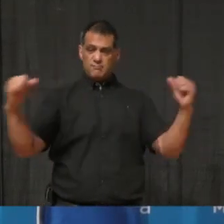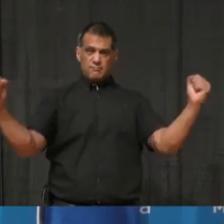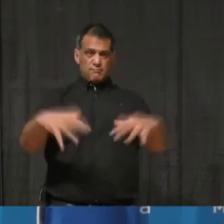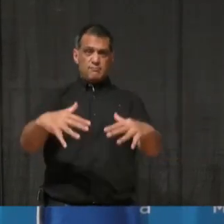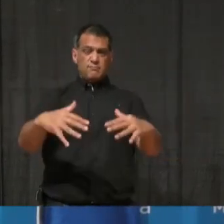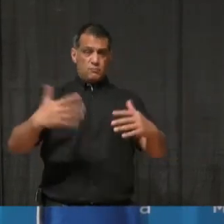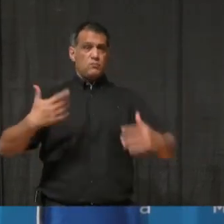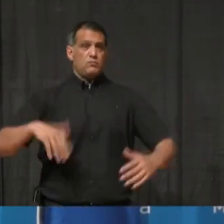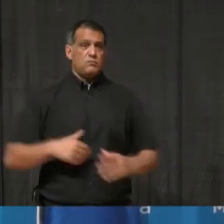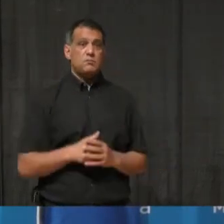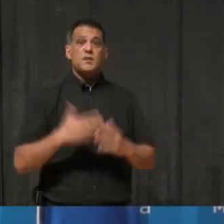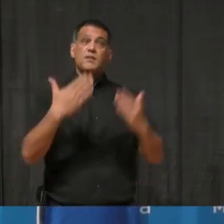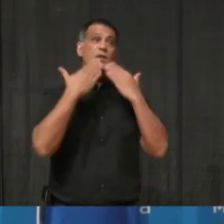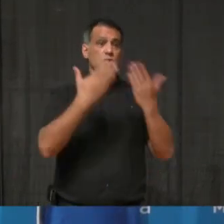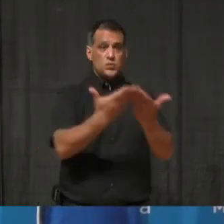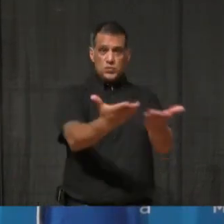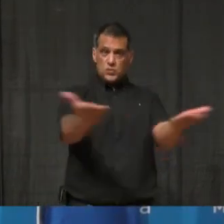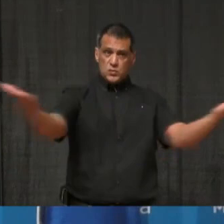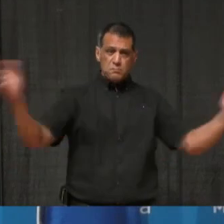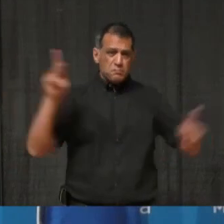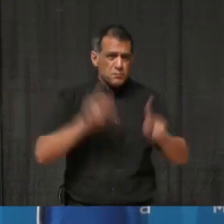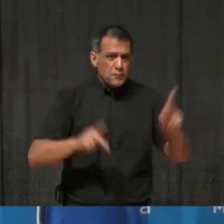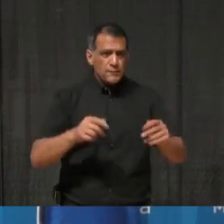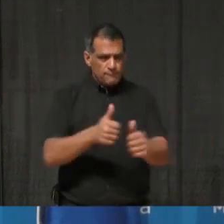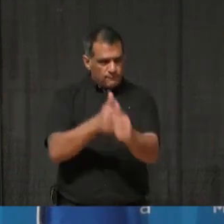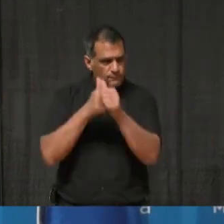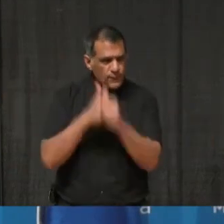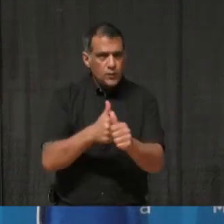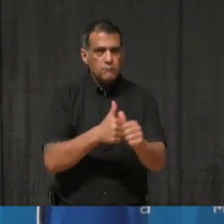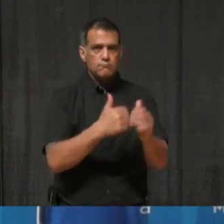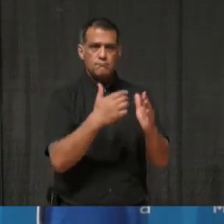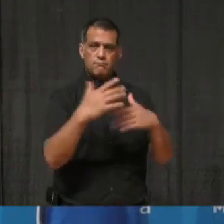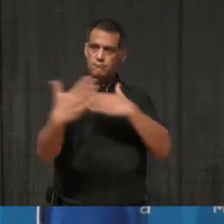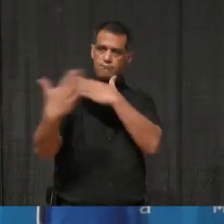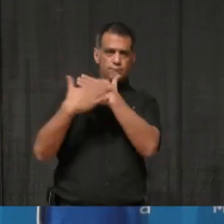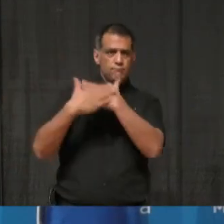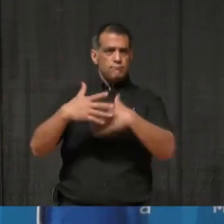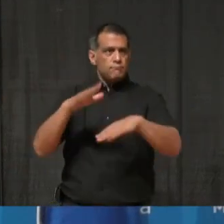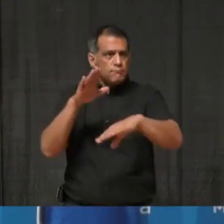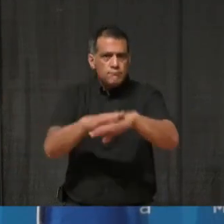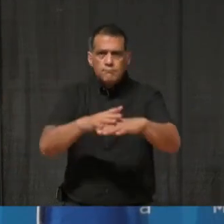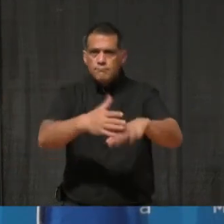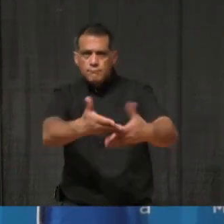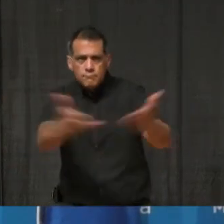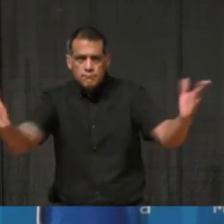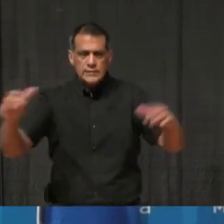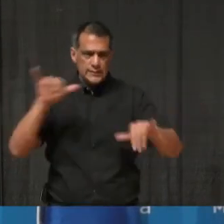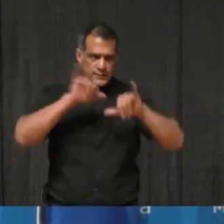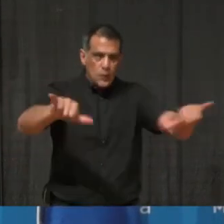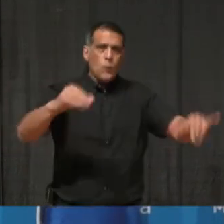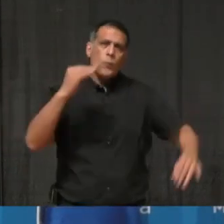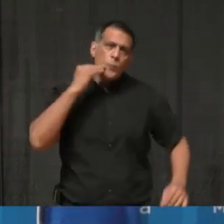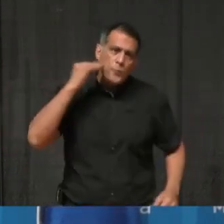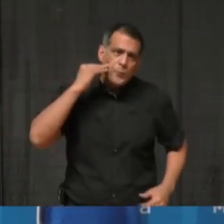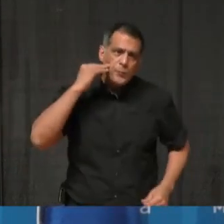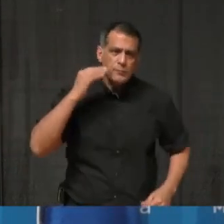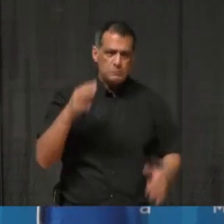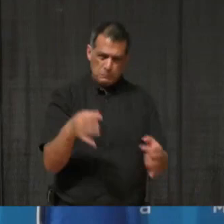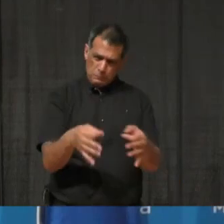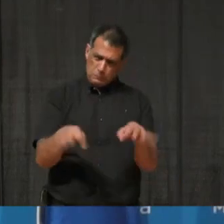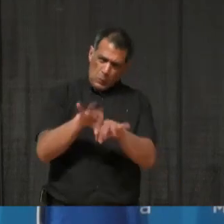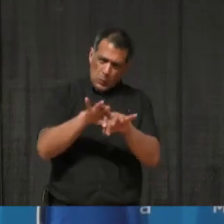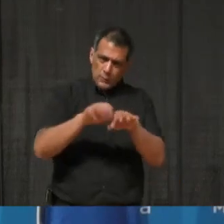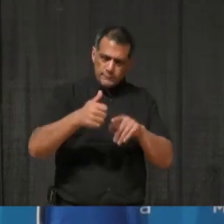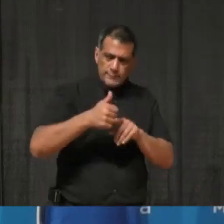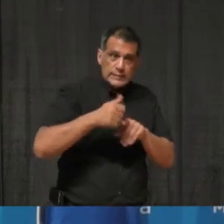to thank all residents who continue to follow the advice of public health to stay home, only leave for the essentials, and